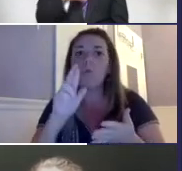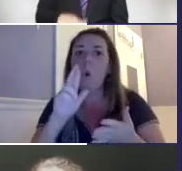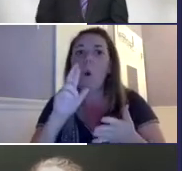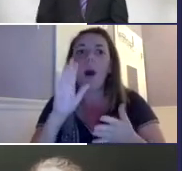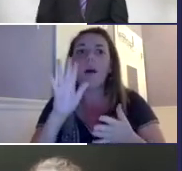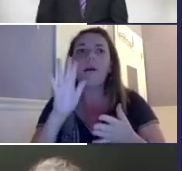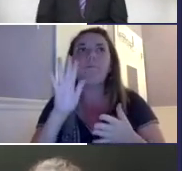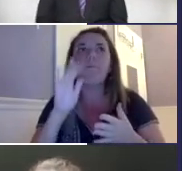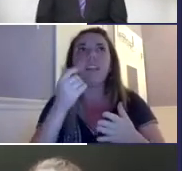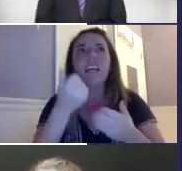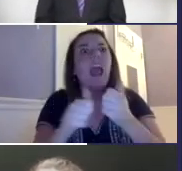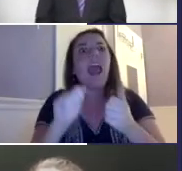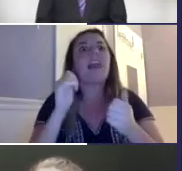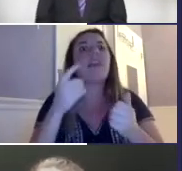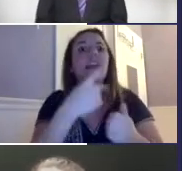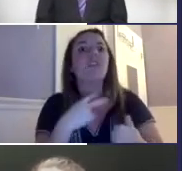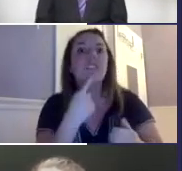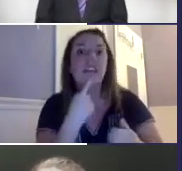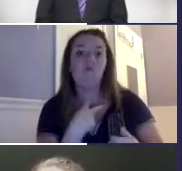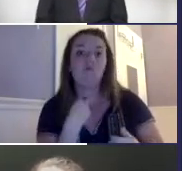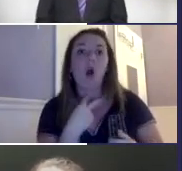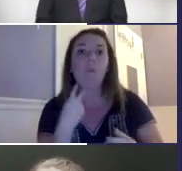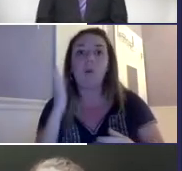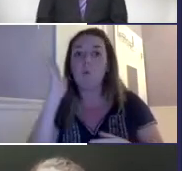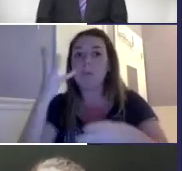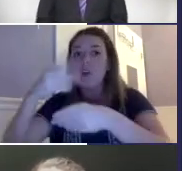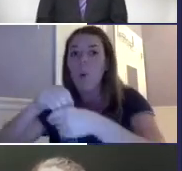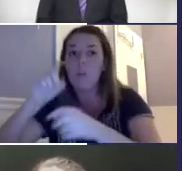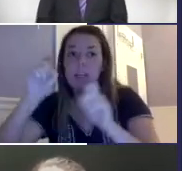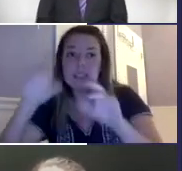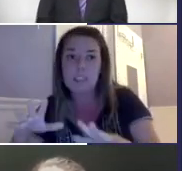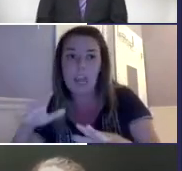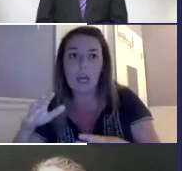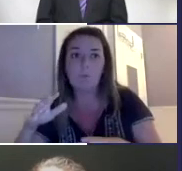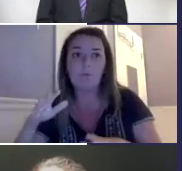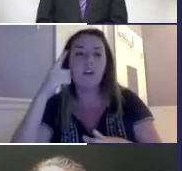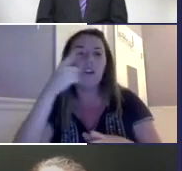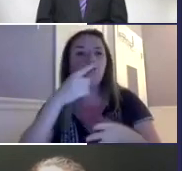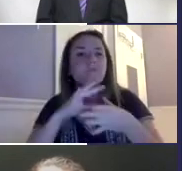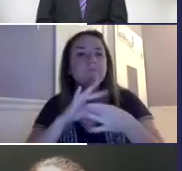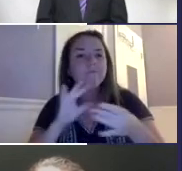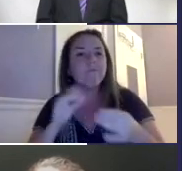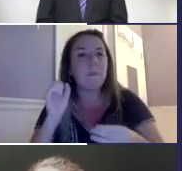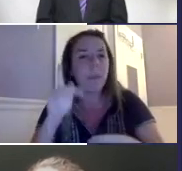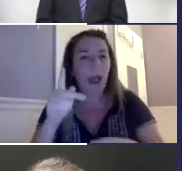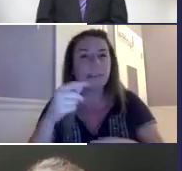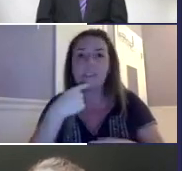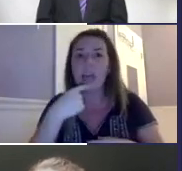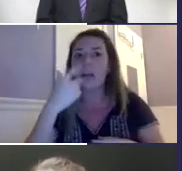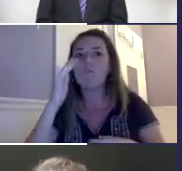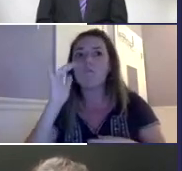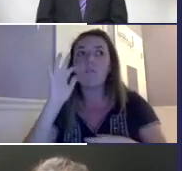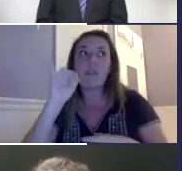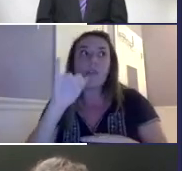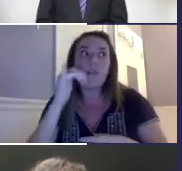her to send me her notes or if there's anything that she was saying verbally that will be included in the test that